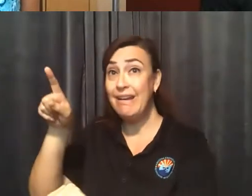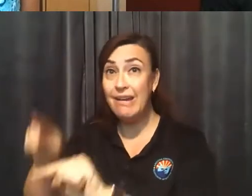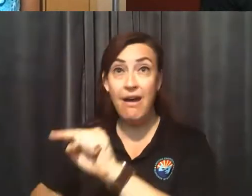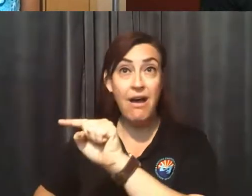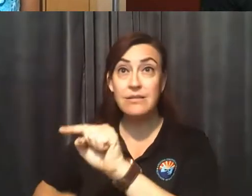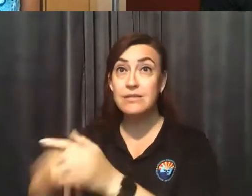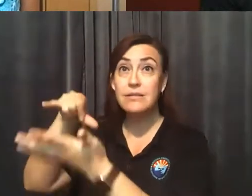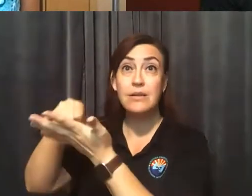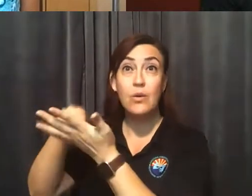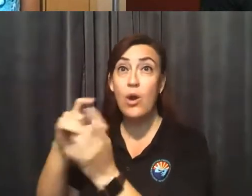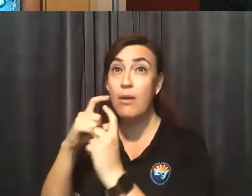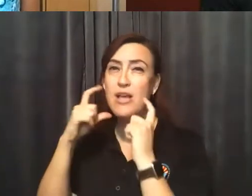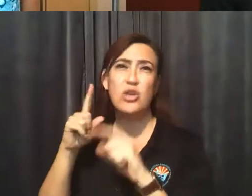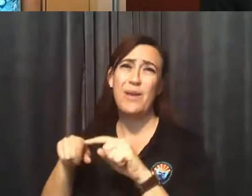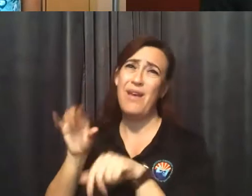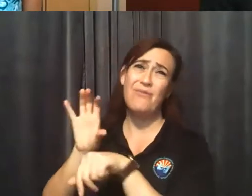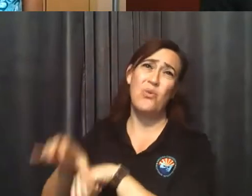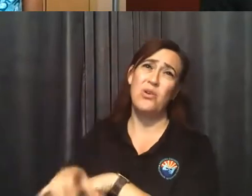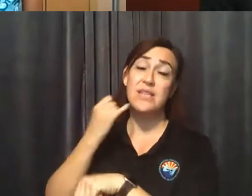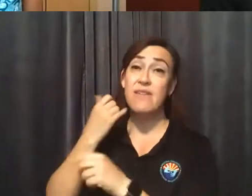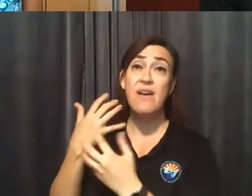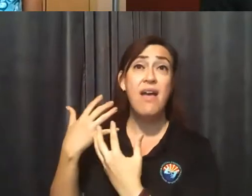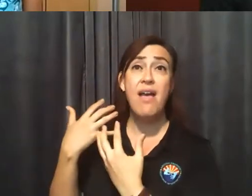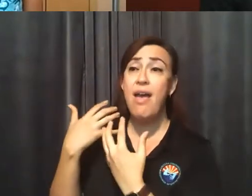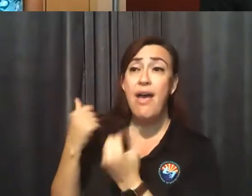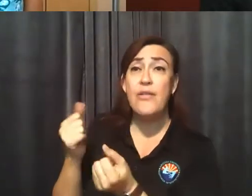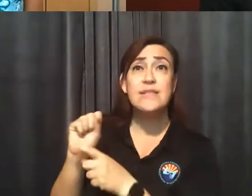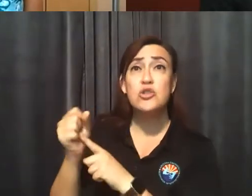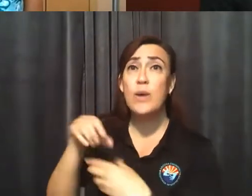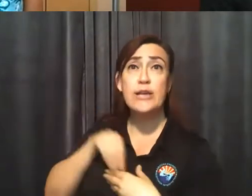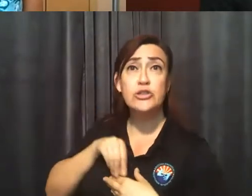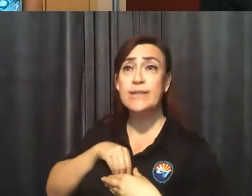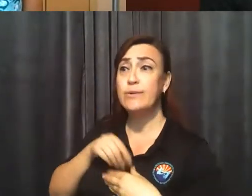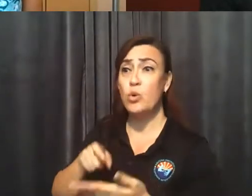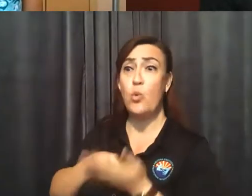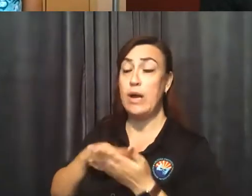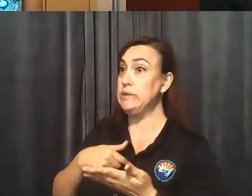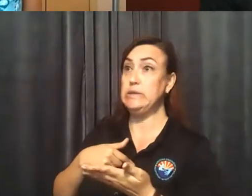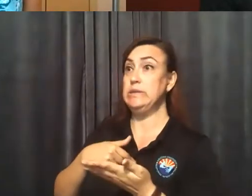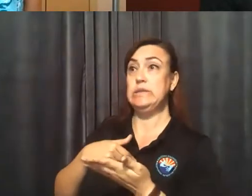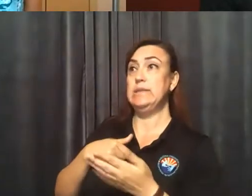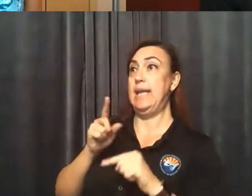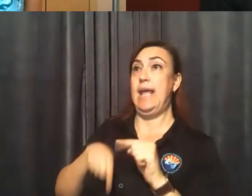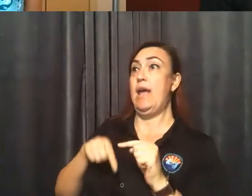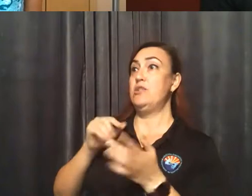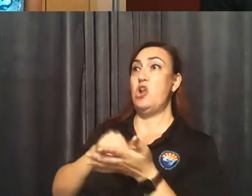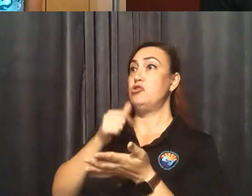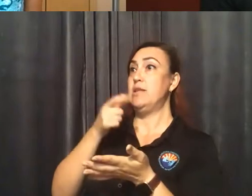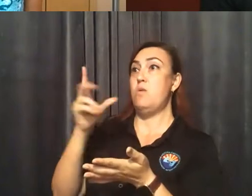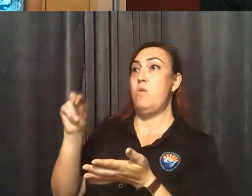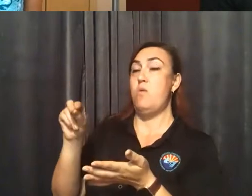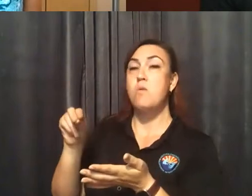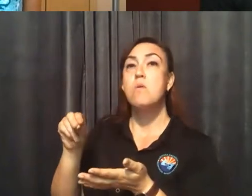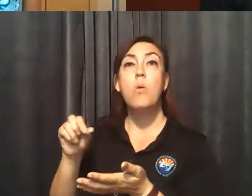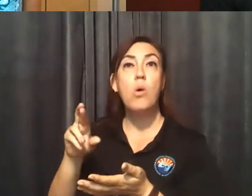to wear a mask. If they have a health condition that requires that they don't or that makes it difficult to breathe. And so that's where